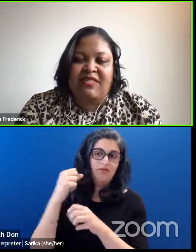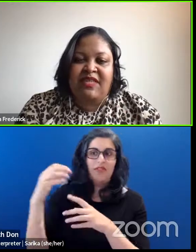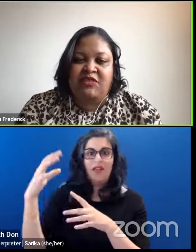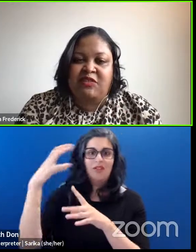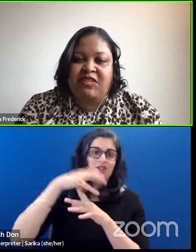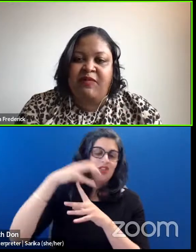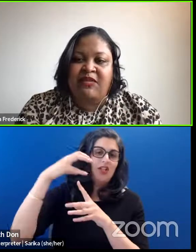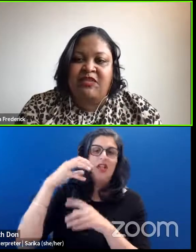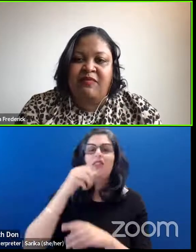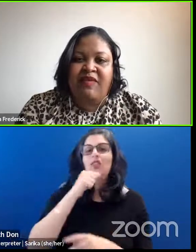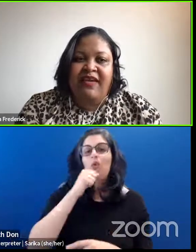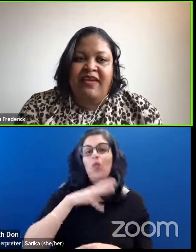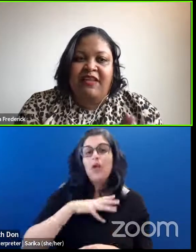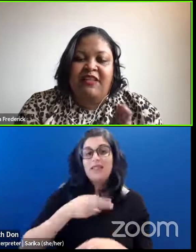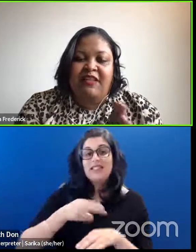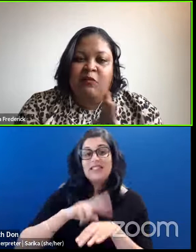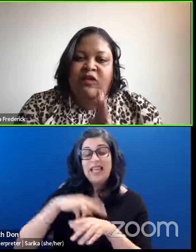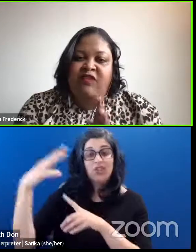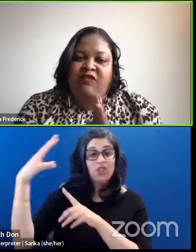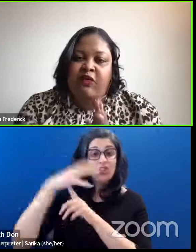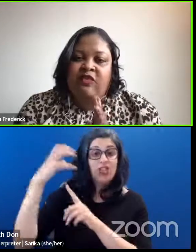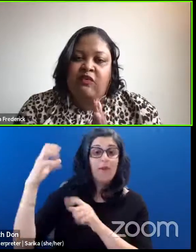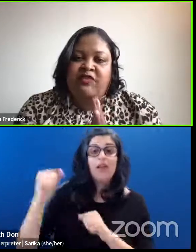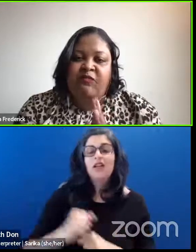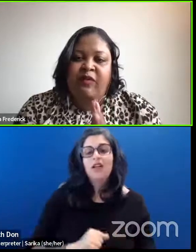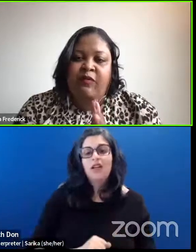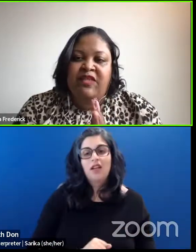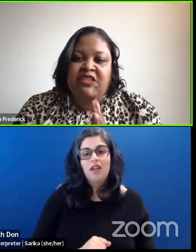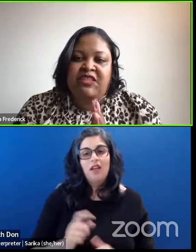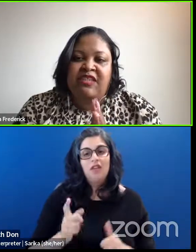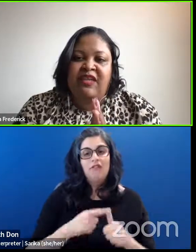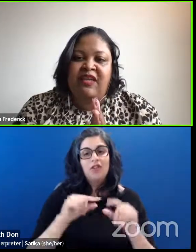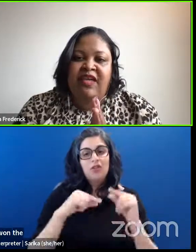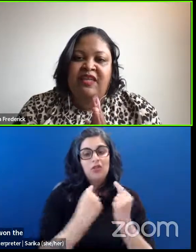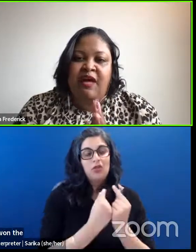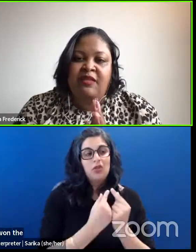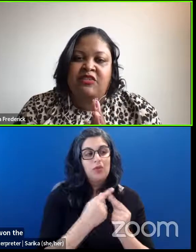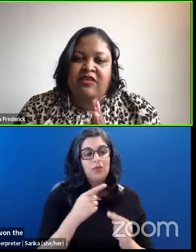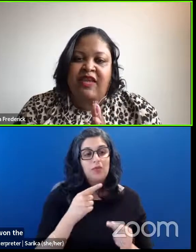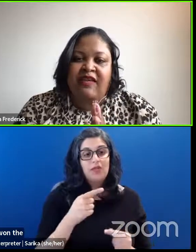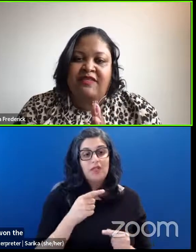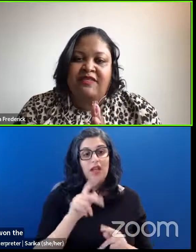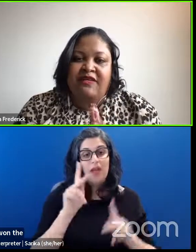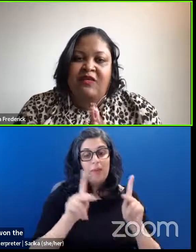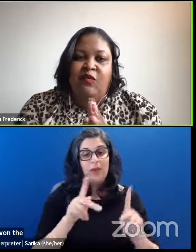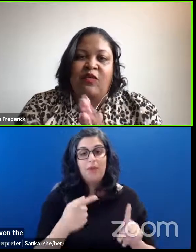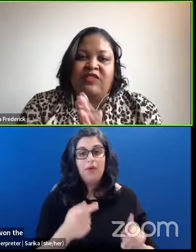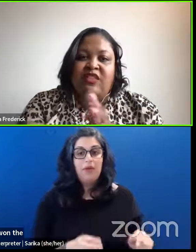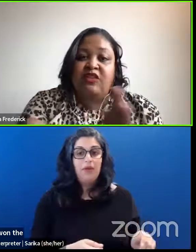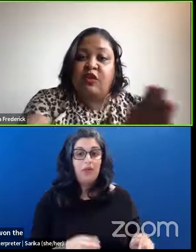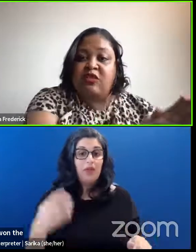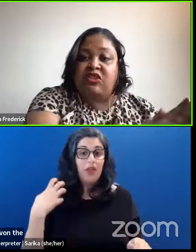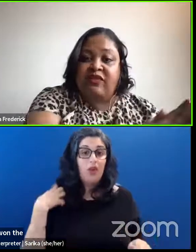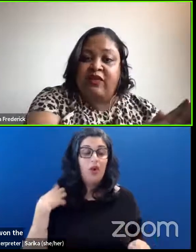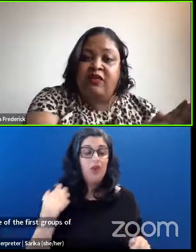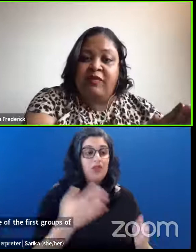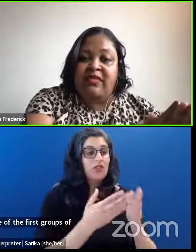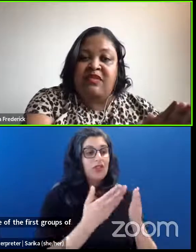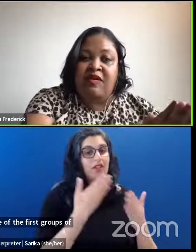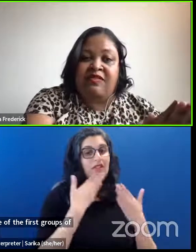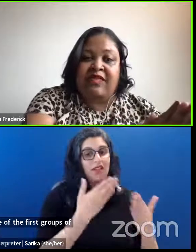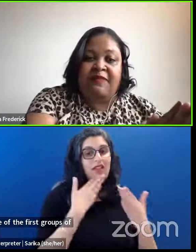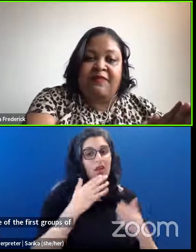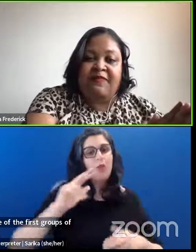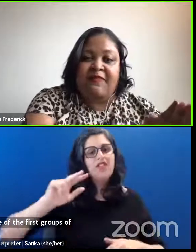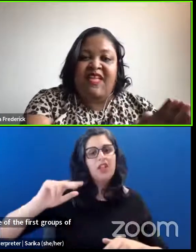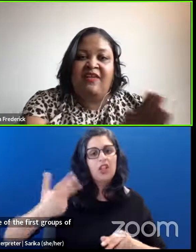the Women's National Championship, one of the first groups of people that she acknowledged or thanked was the third string on the